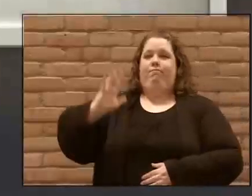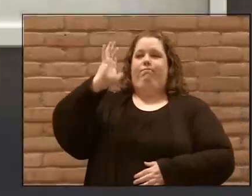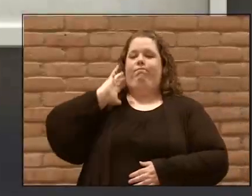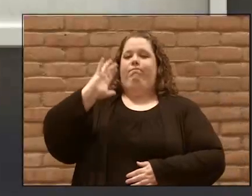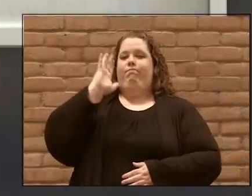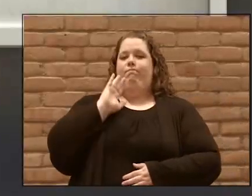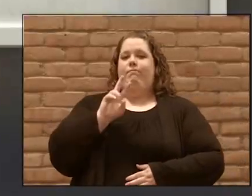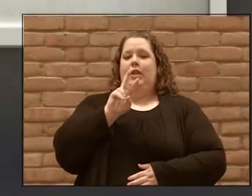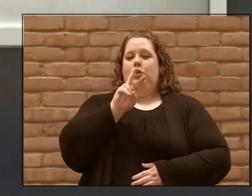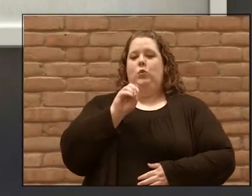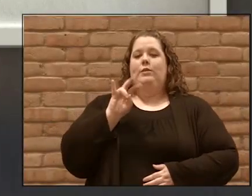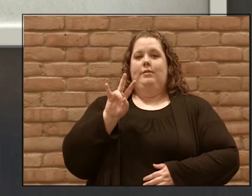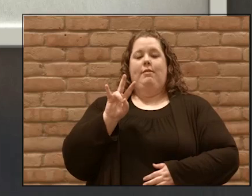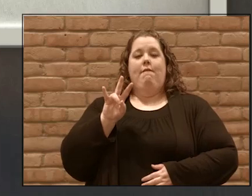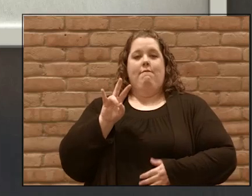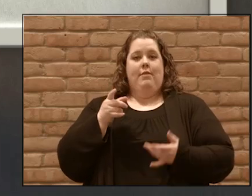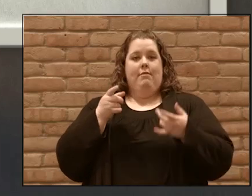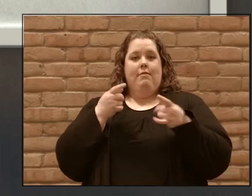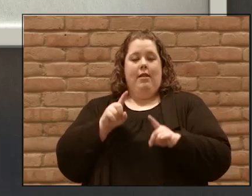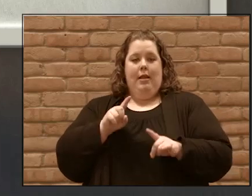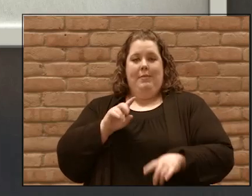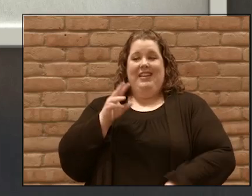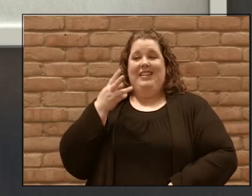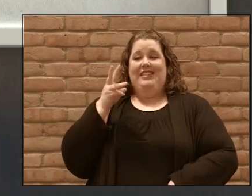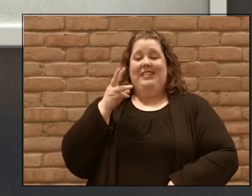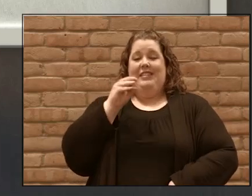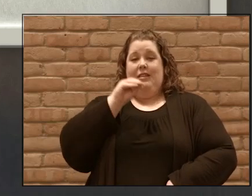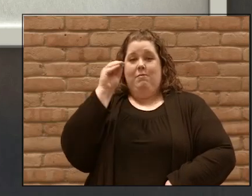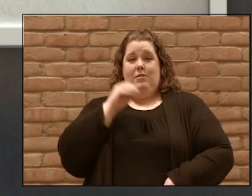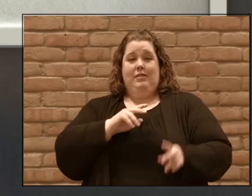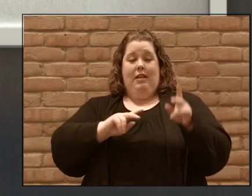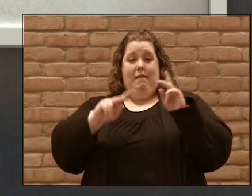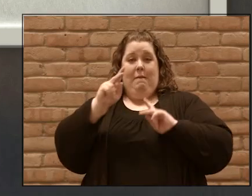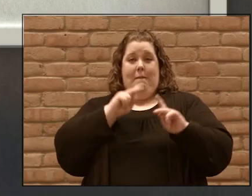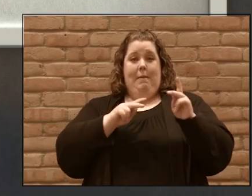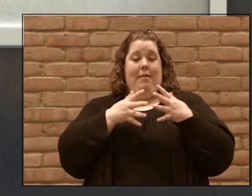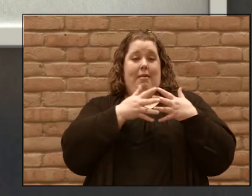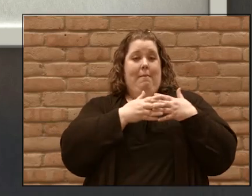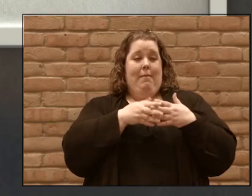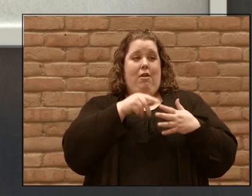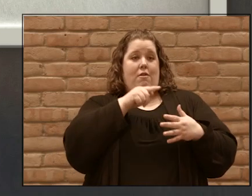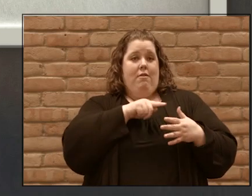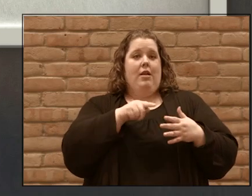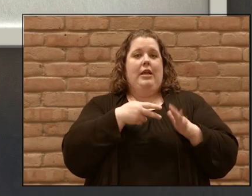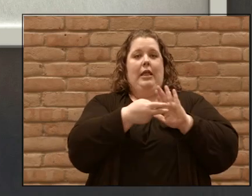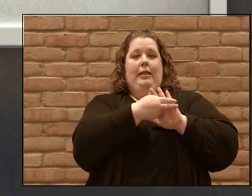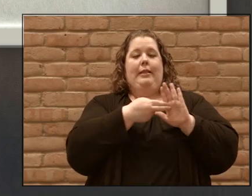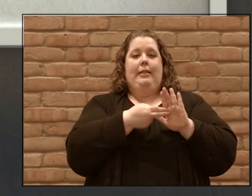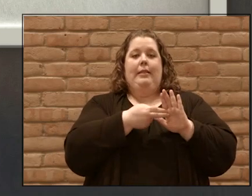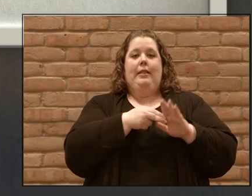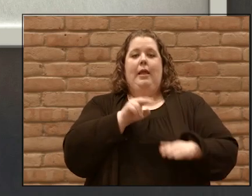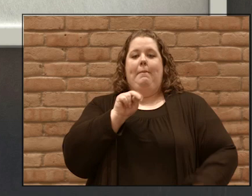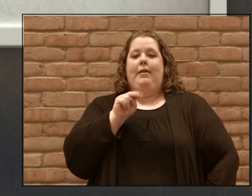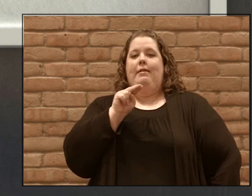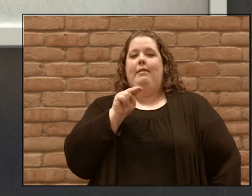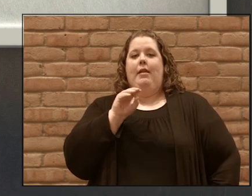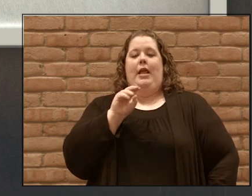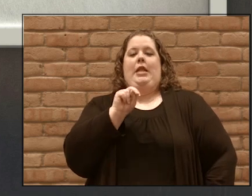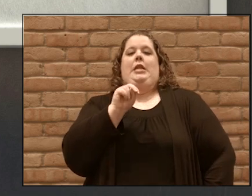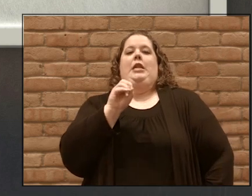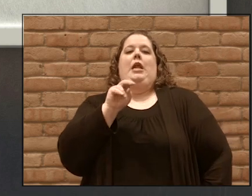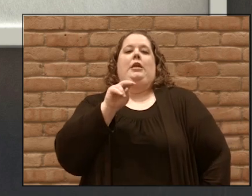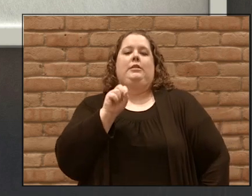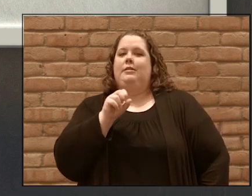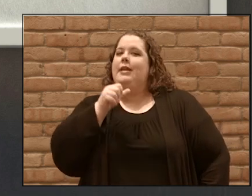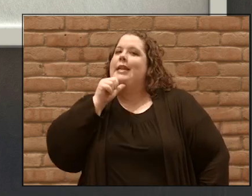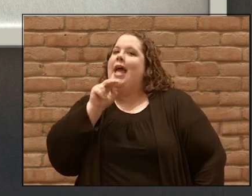2007, 16% of people in America identified themselves as nuns. And I'm not talking